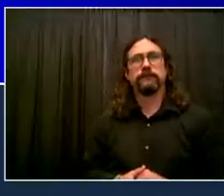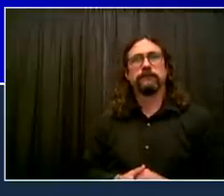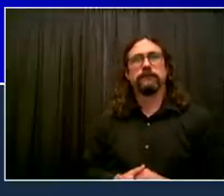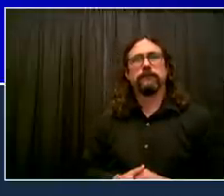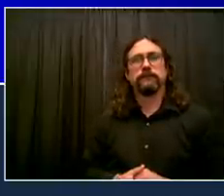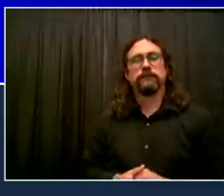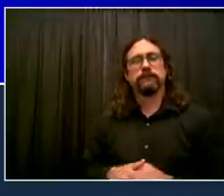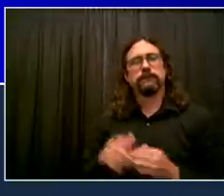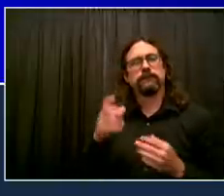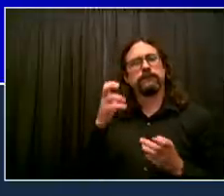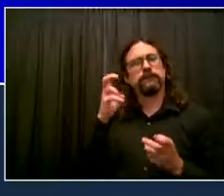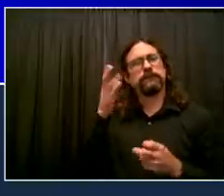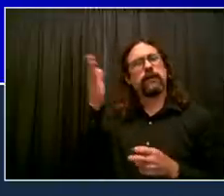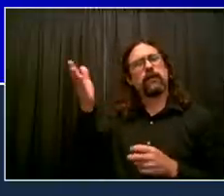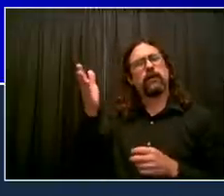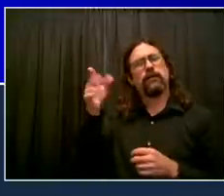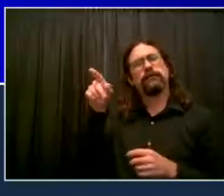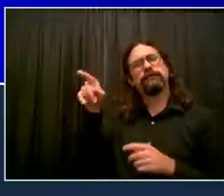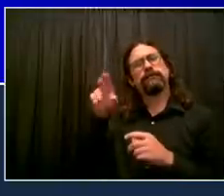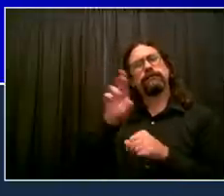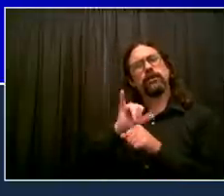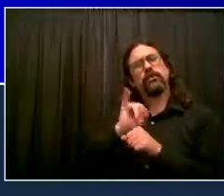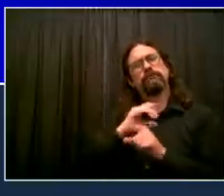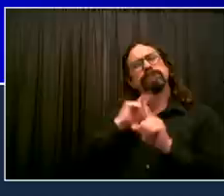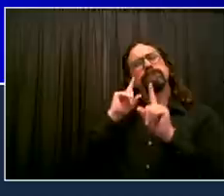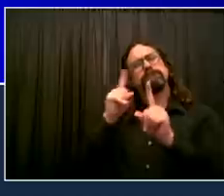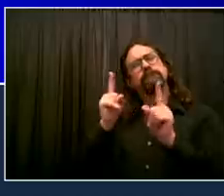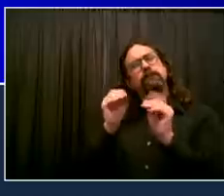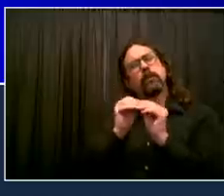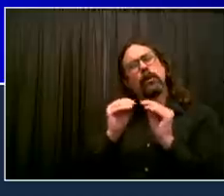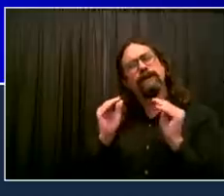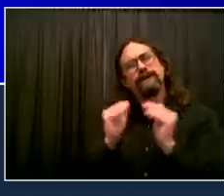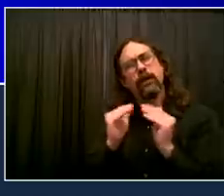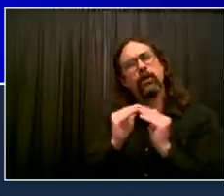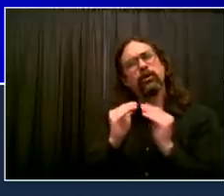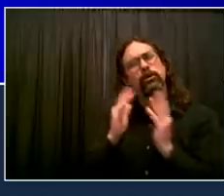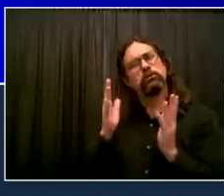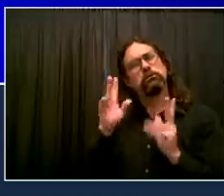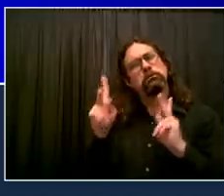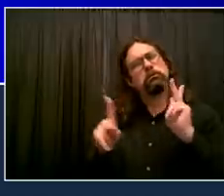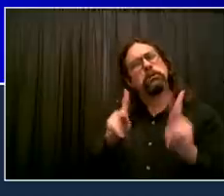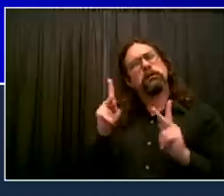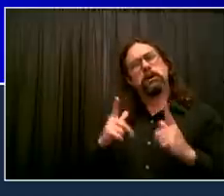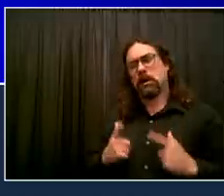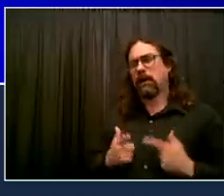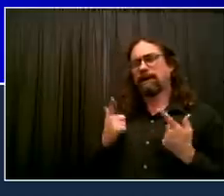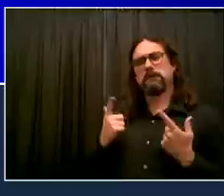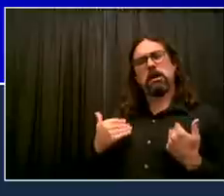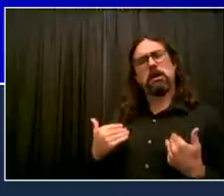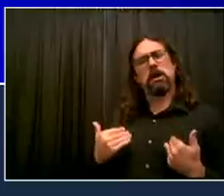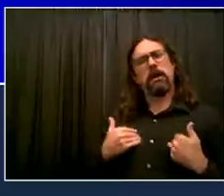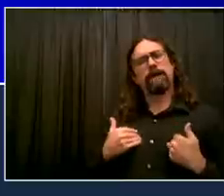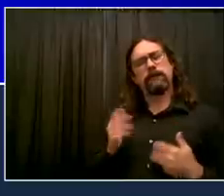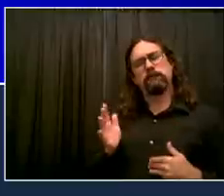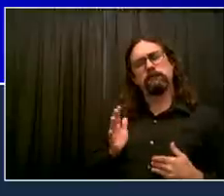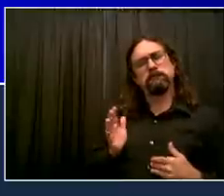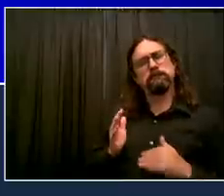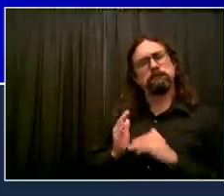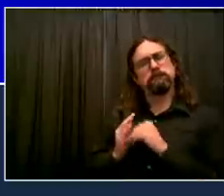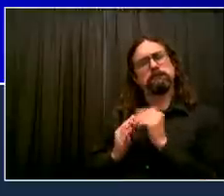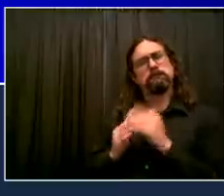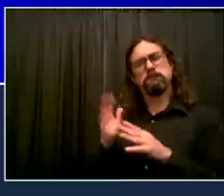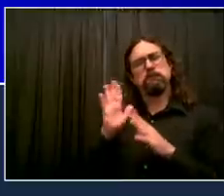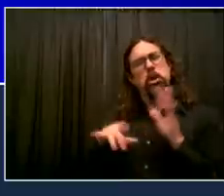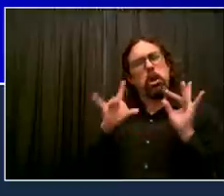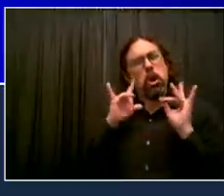we can right now to fix Rikers. But again, the real goal, get out of Rikers once and for all in the years ahead to the community-based